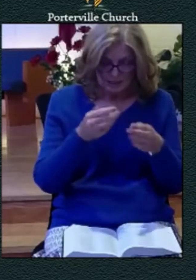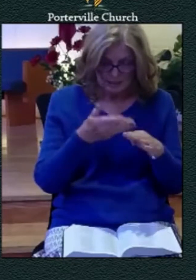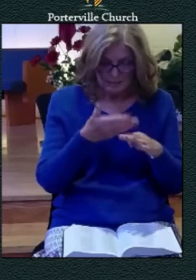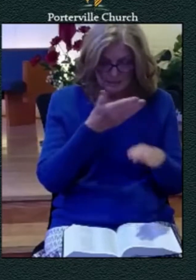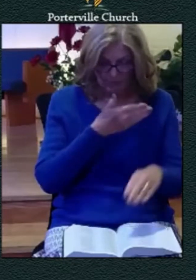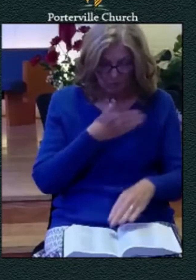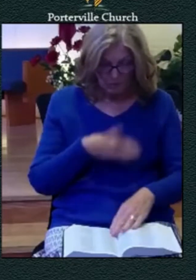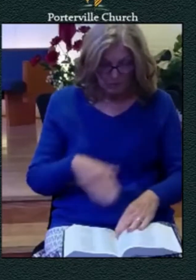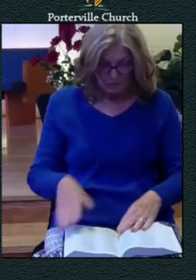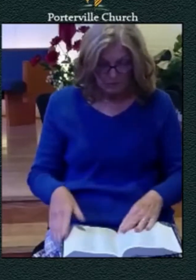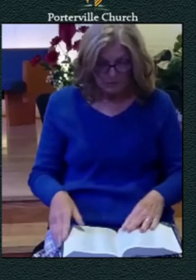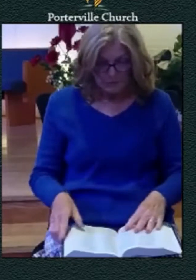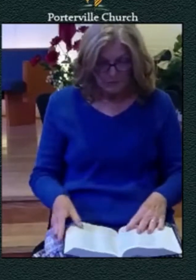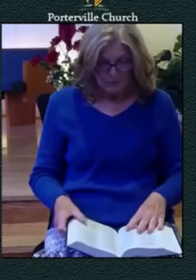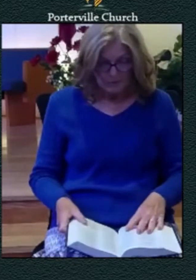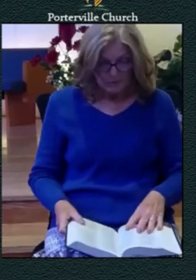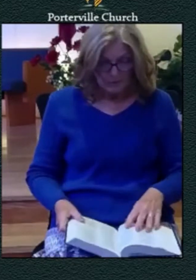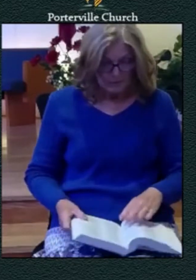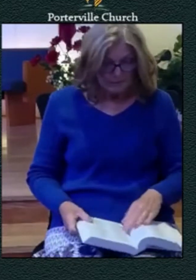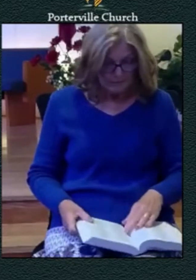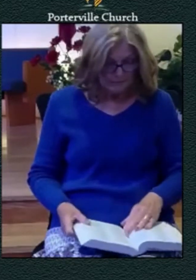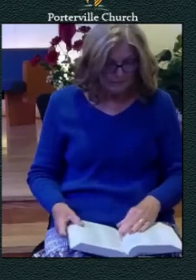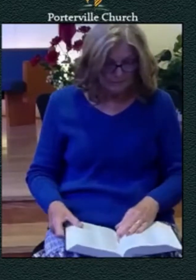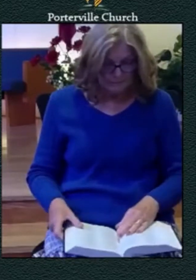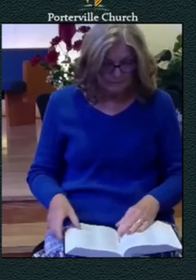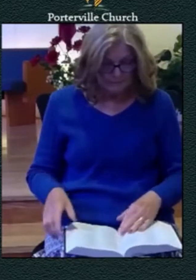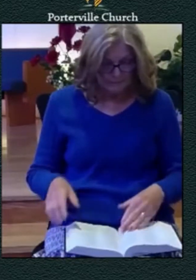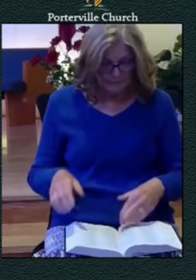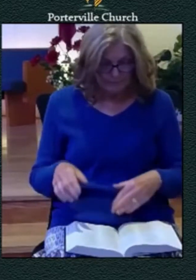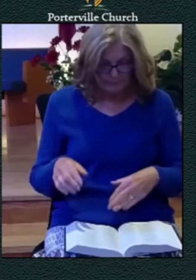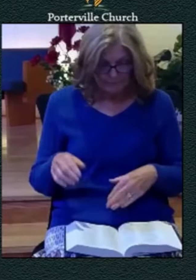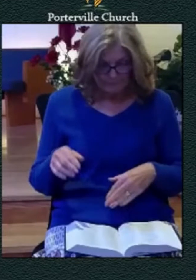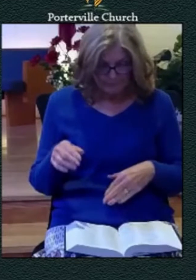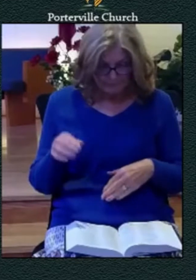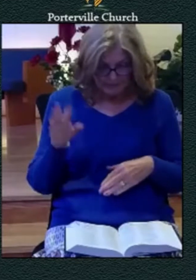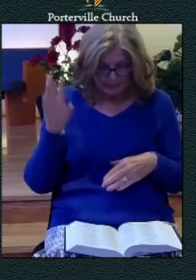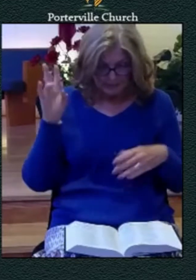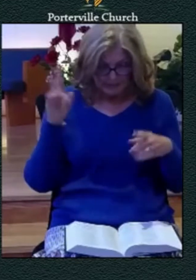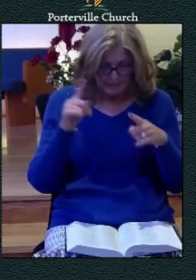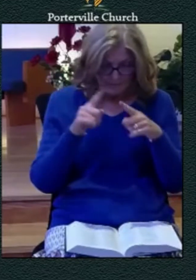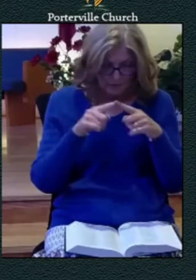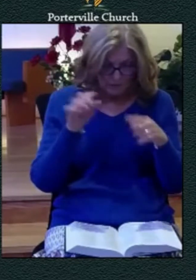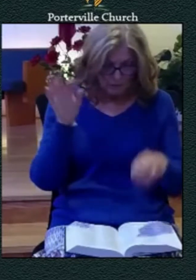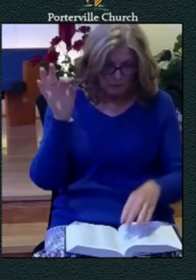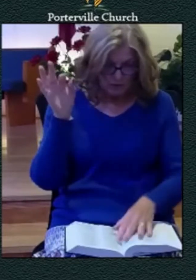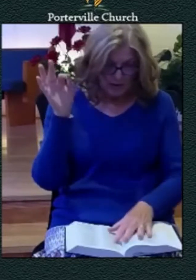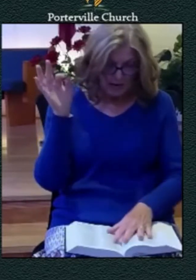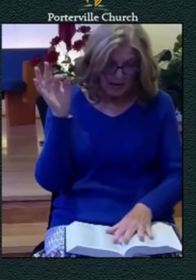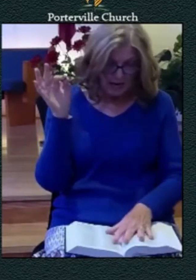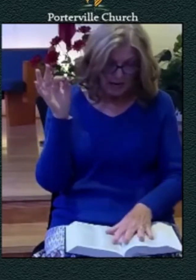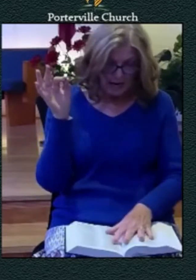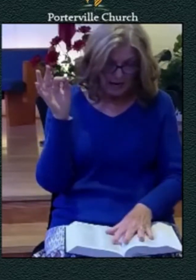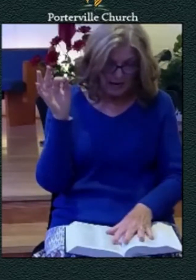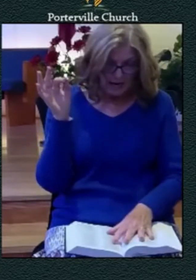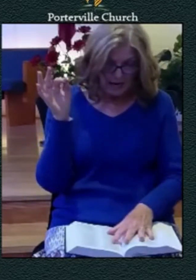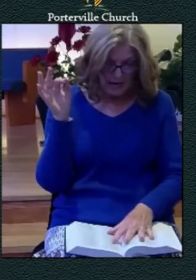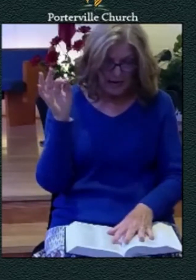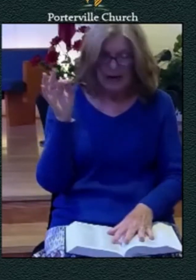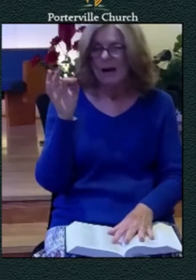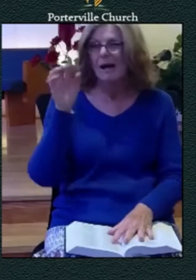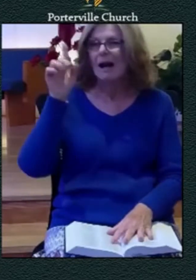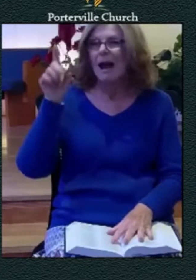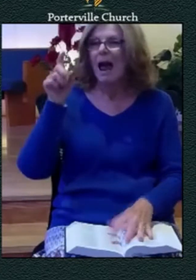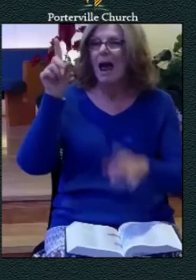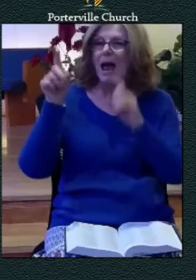so in this verses from verses seven through nine i referred to it a bit ago he's he asked a series of